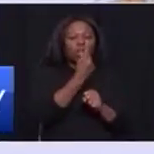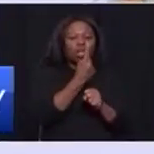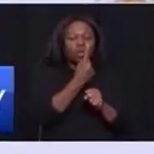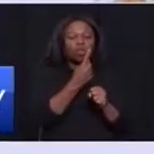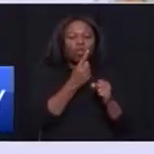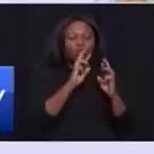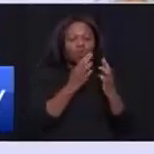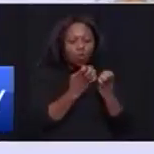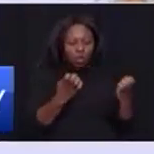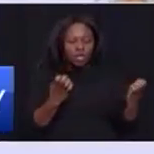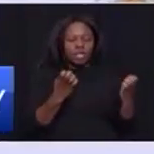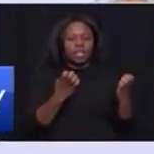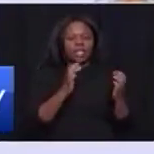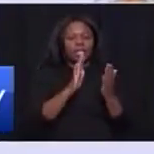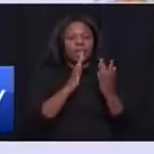budget.